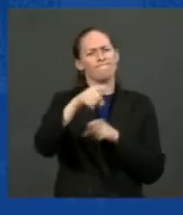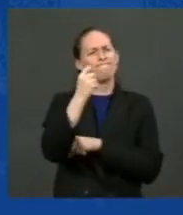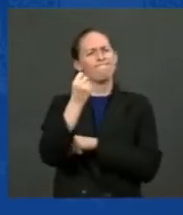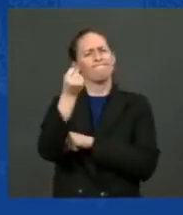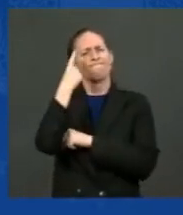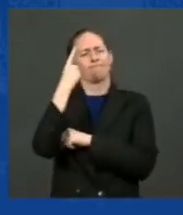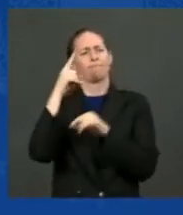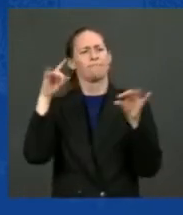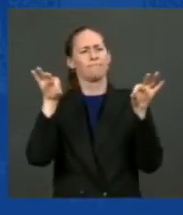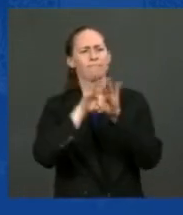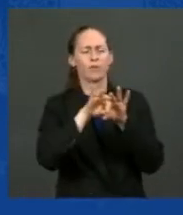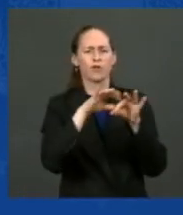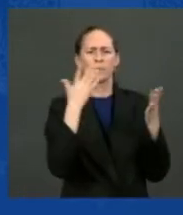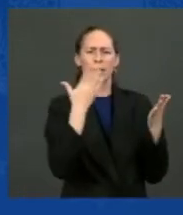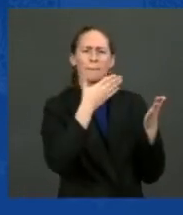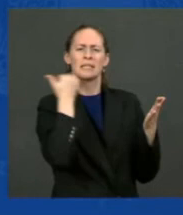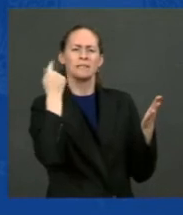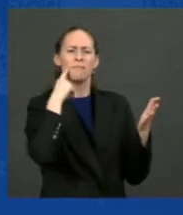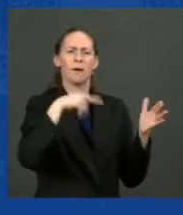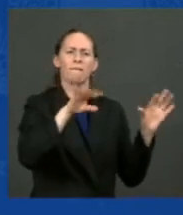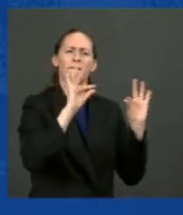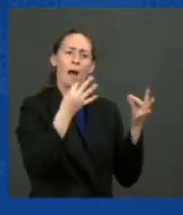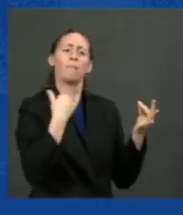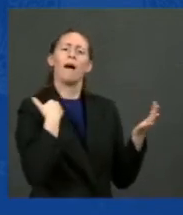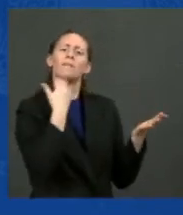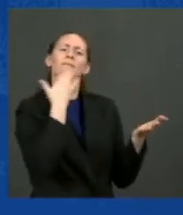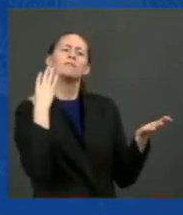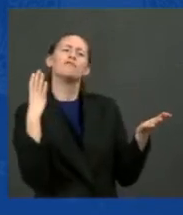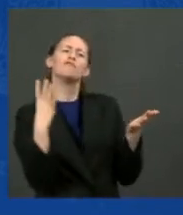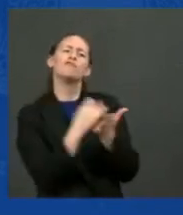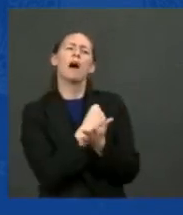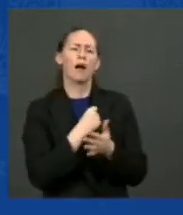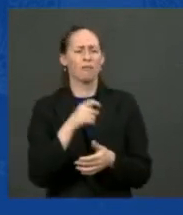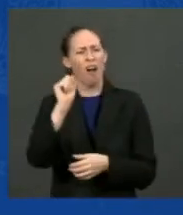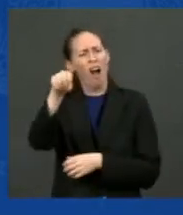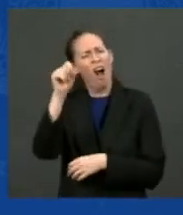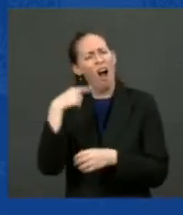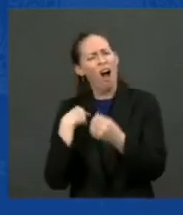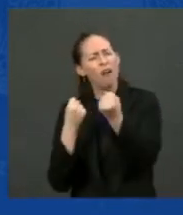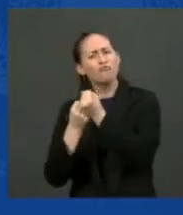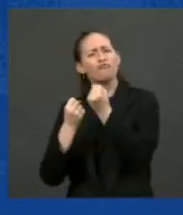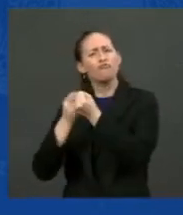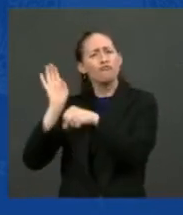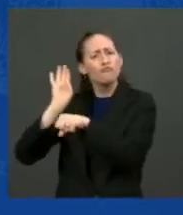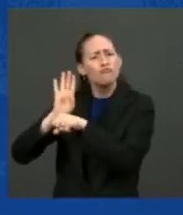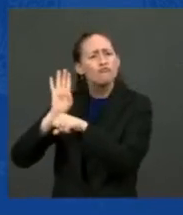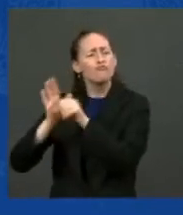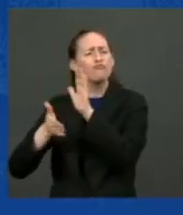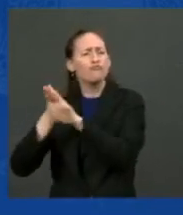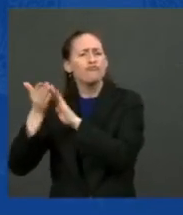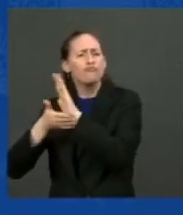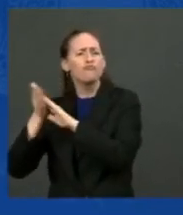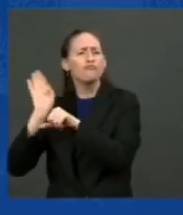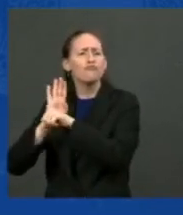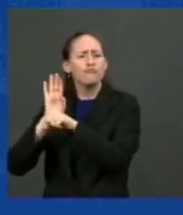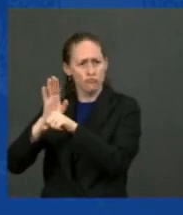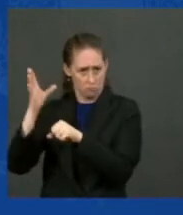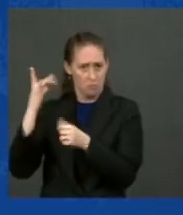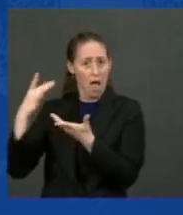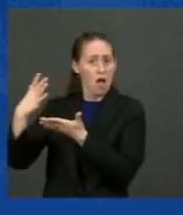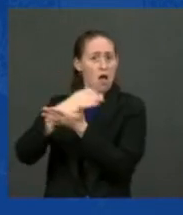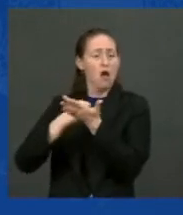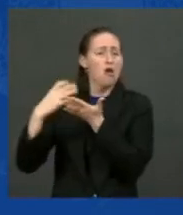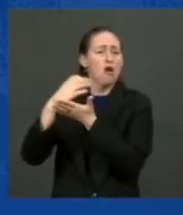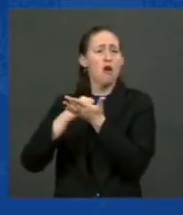a better shot, Americans have a better shot. I'm a capitalist. I think you should be able to go out and make a million dollars or a billion, but just pay your fair